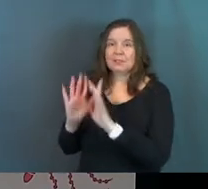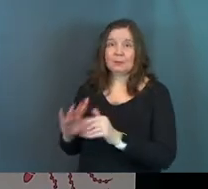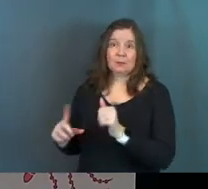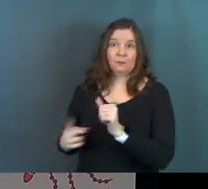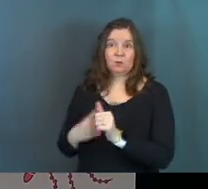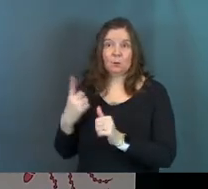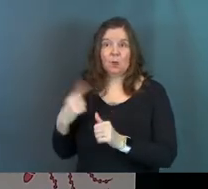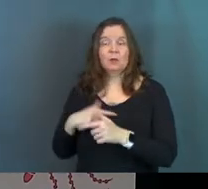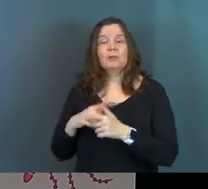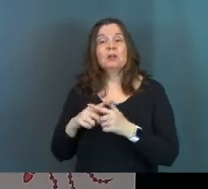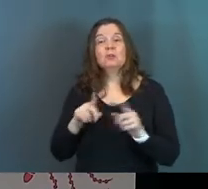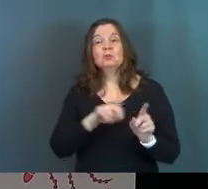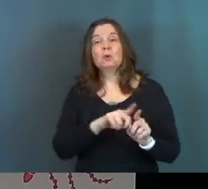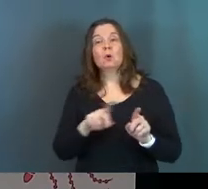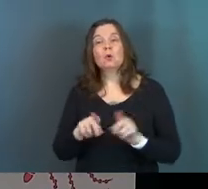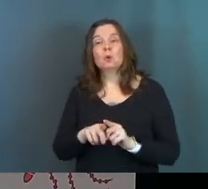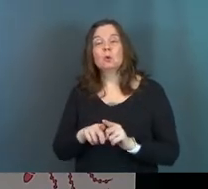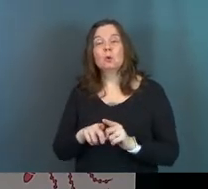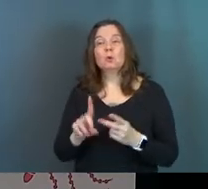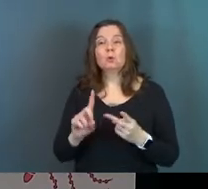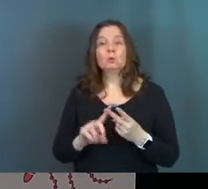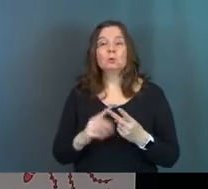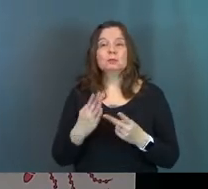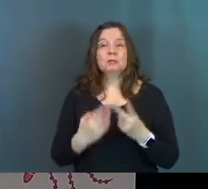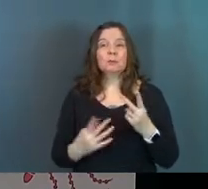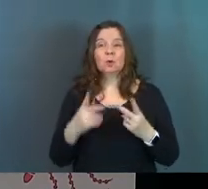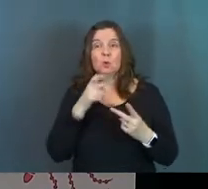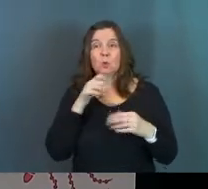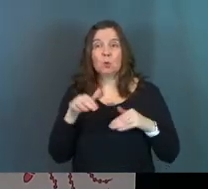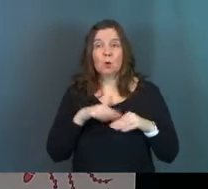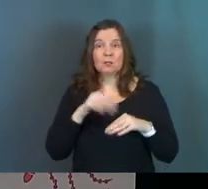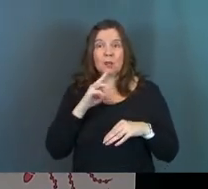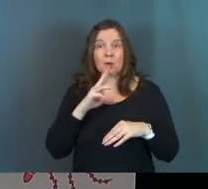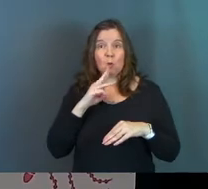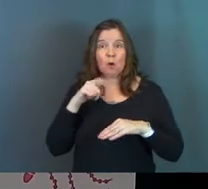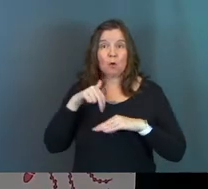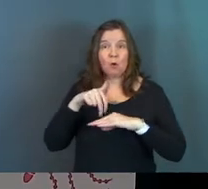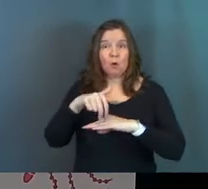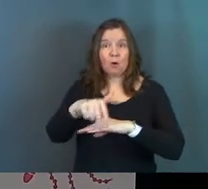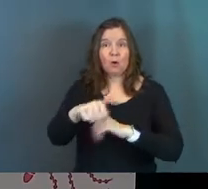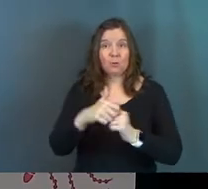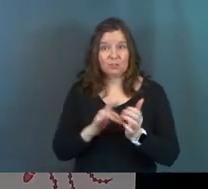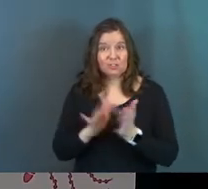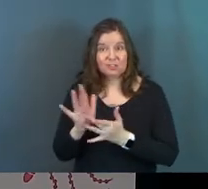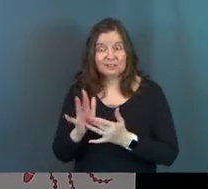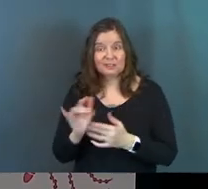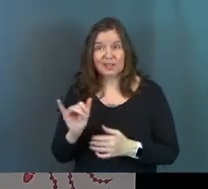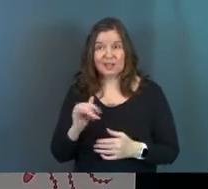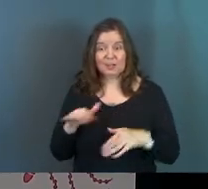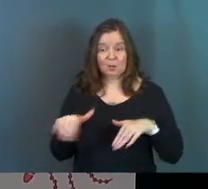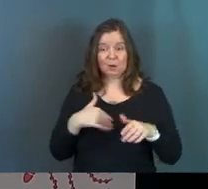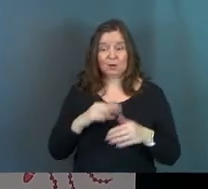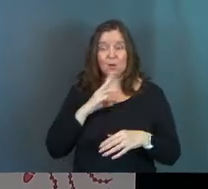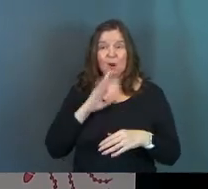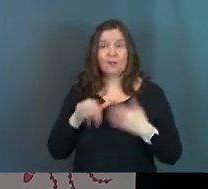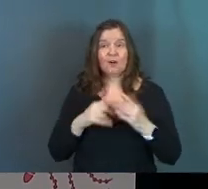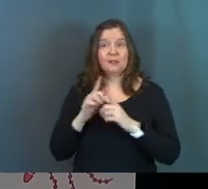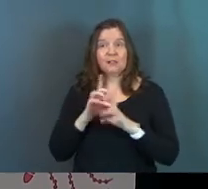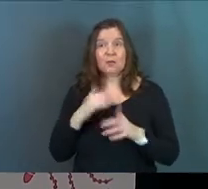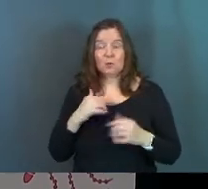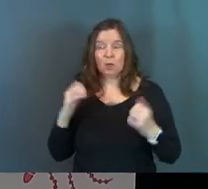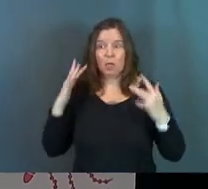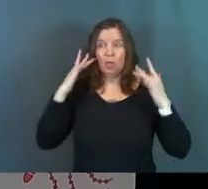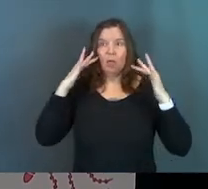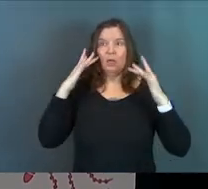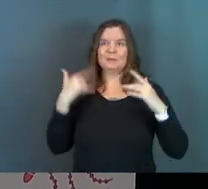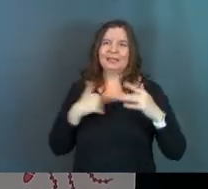first ones, right? Peter is also somebody who walked on water with Jesus. Isn't that cool? Like Peter just like walks on water. Of all the disciples who are